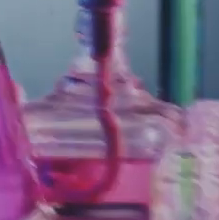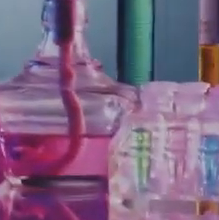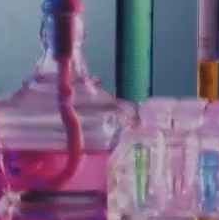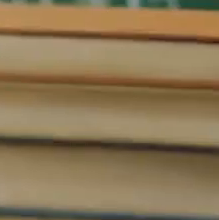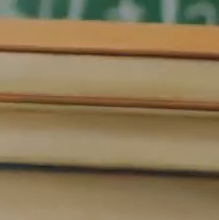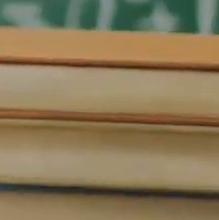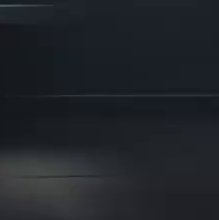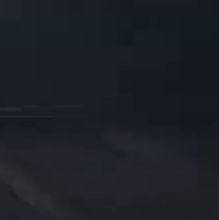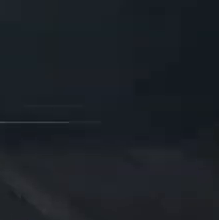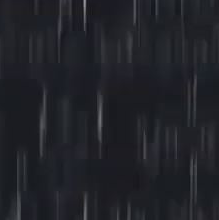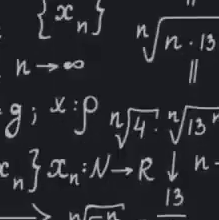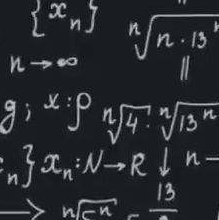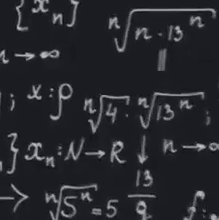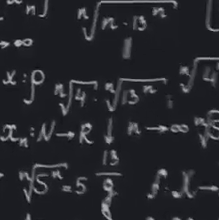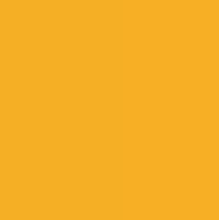We'll be right back.